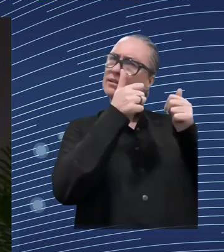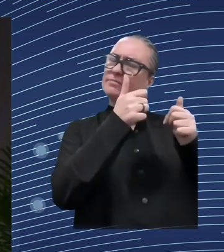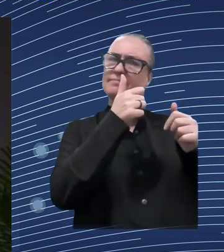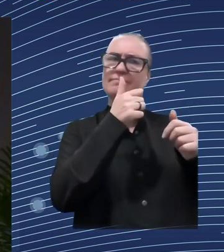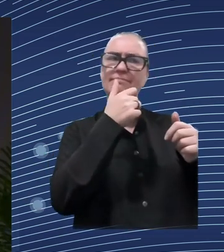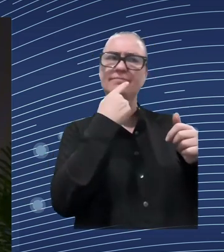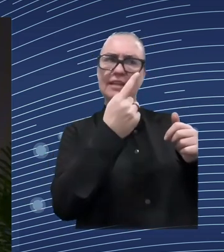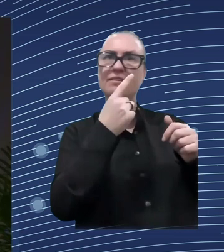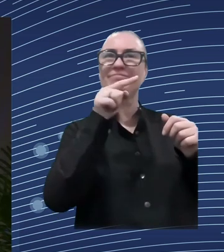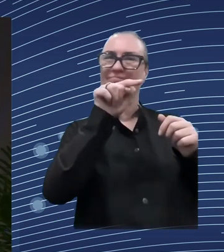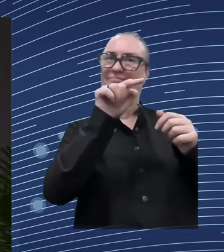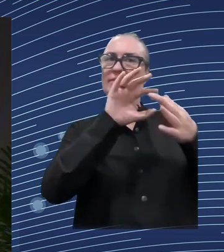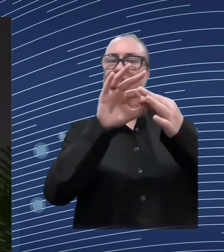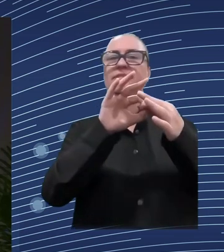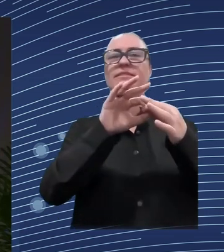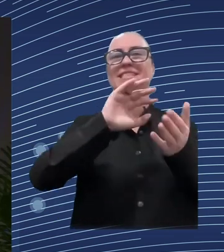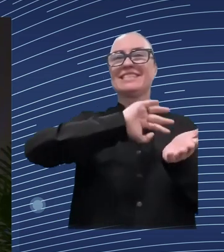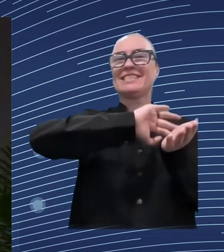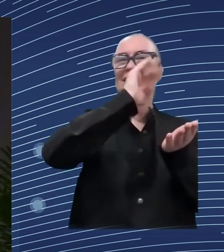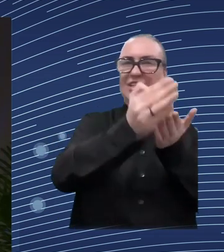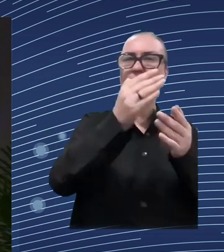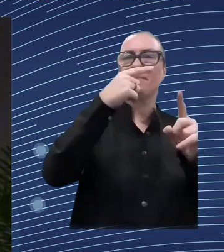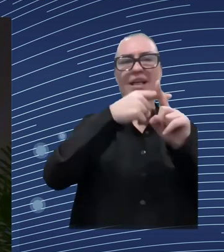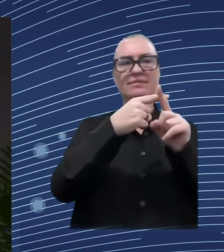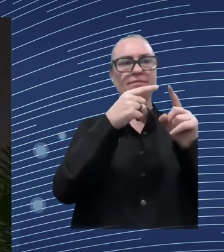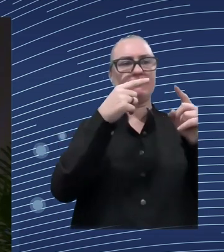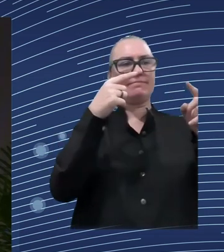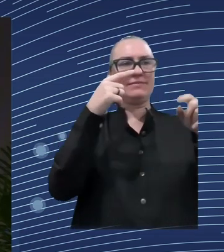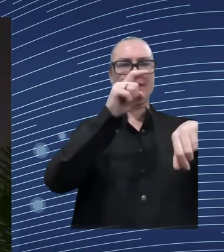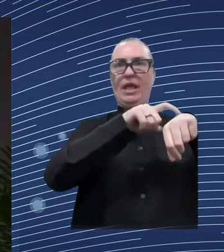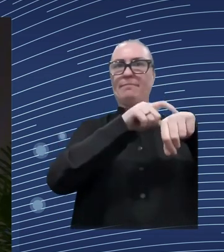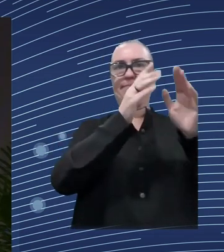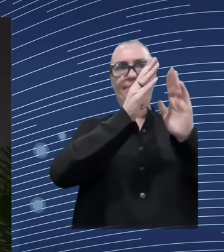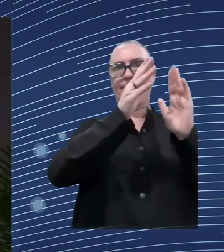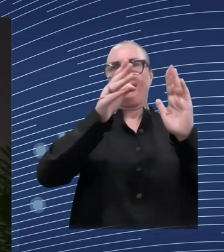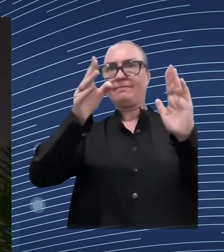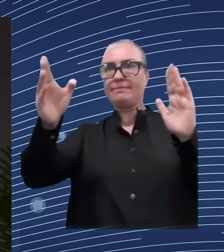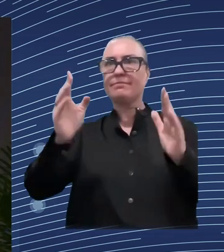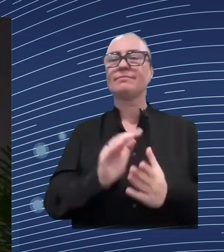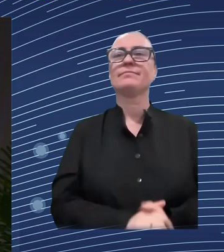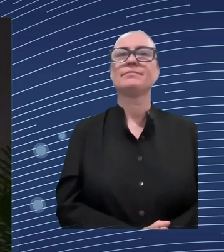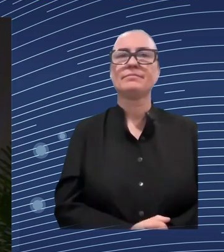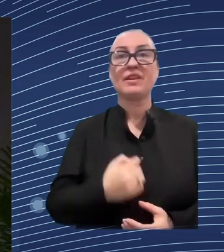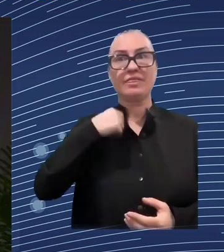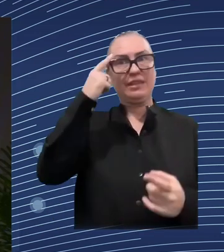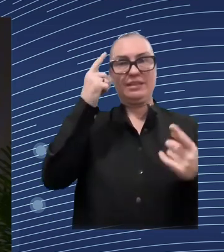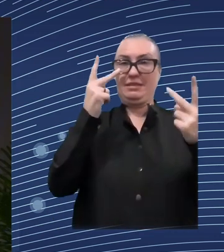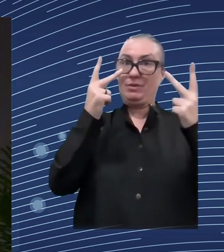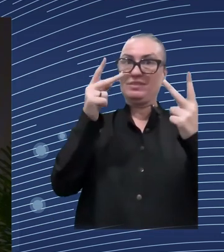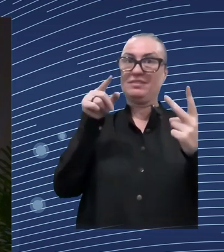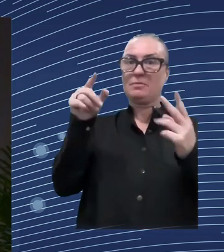evaluations and maybe some examples from Spain. The floor is yours. Okay, so thanks a lot.